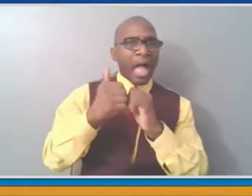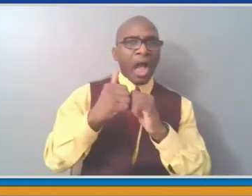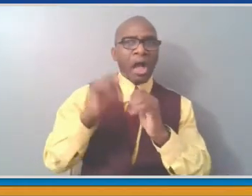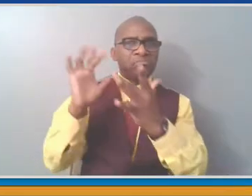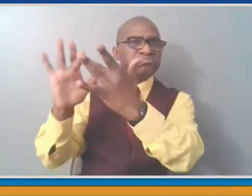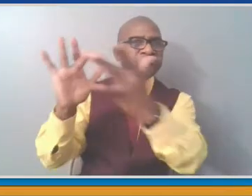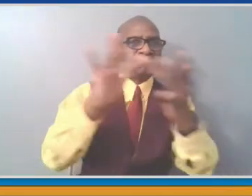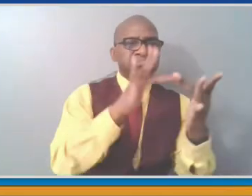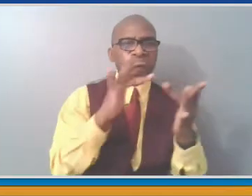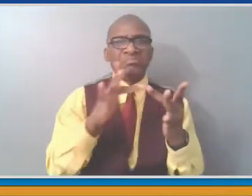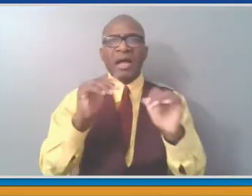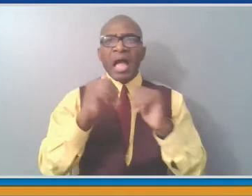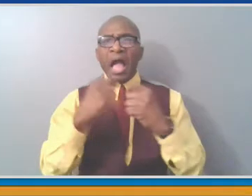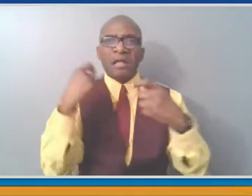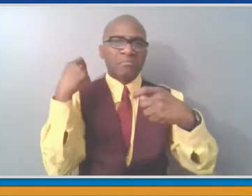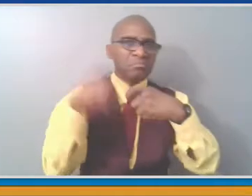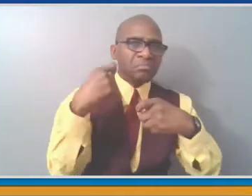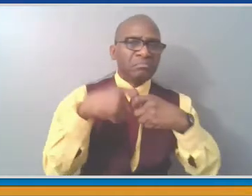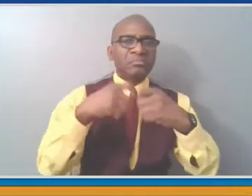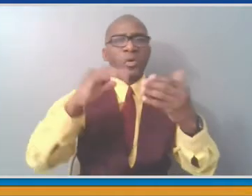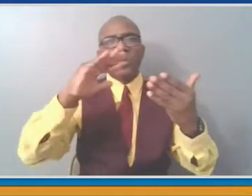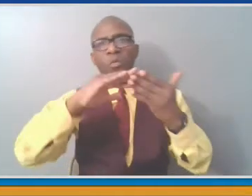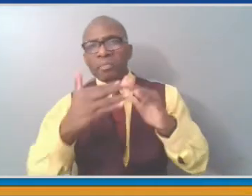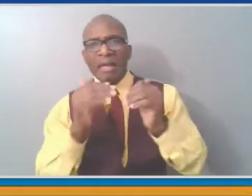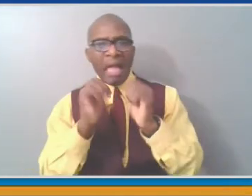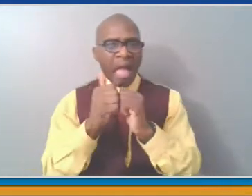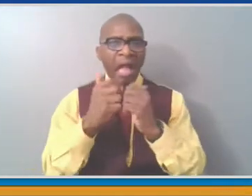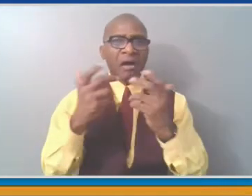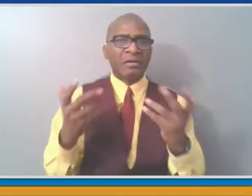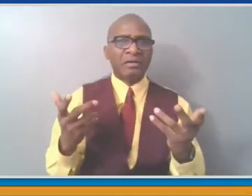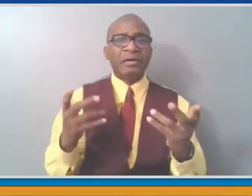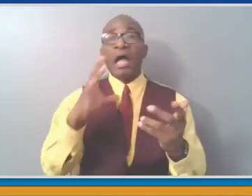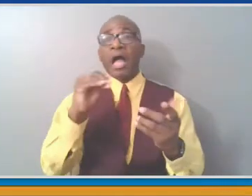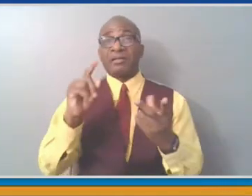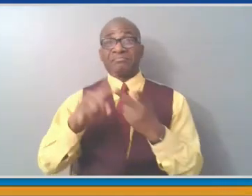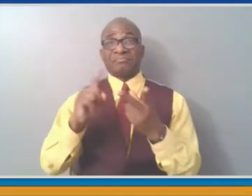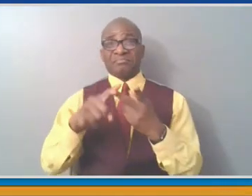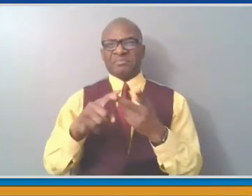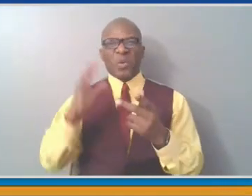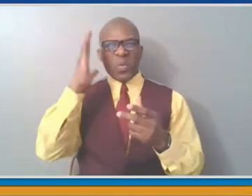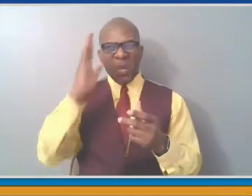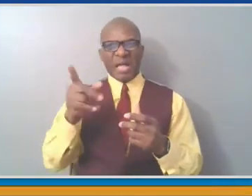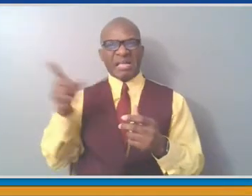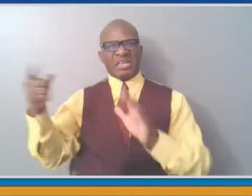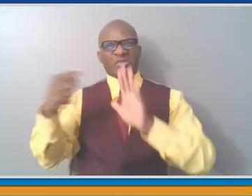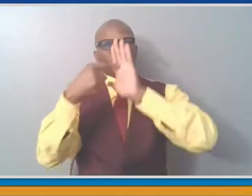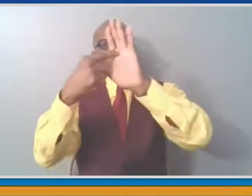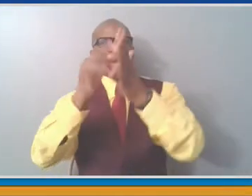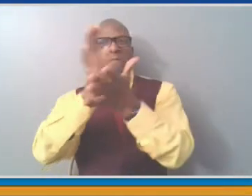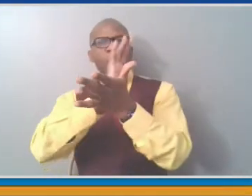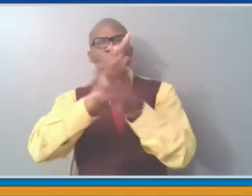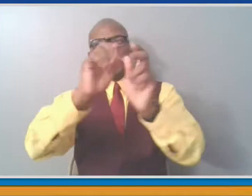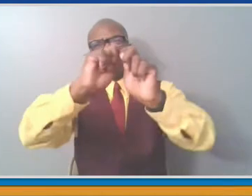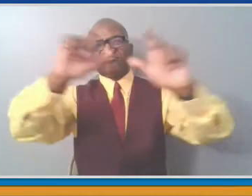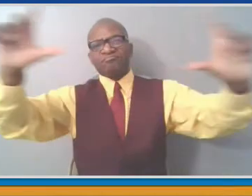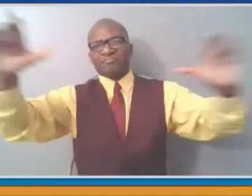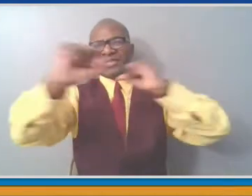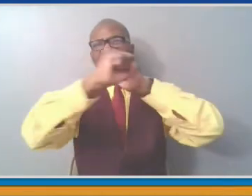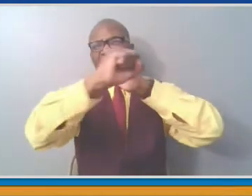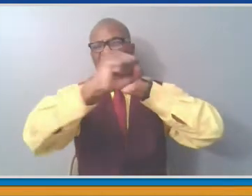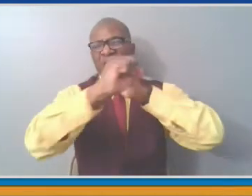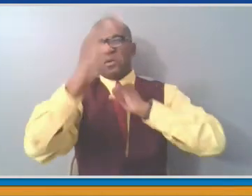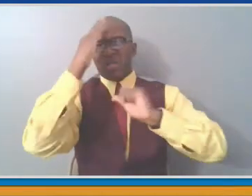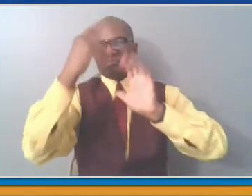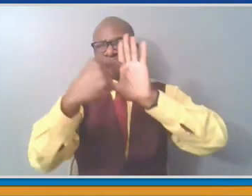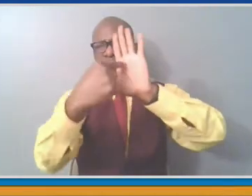campaign. But first, Martha Lopez, who by date is a county official, and after hours represents the first city council